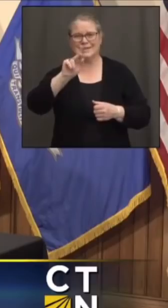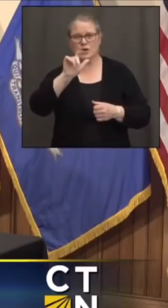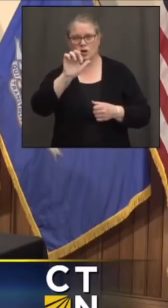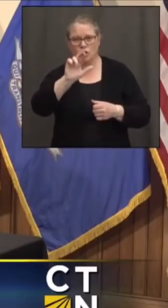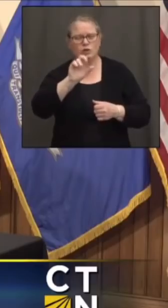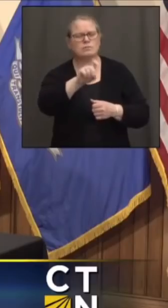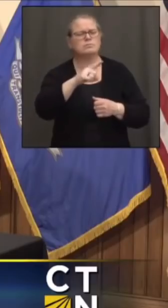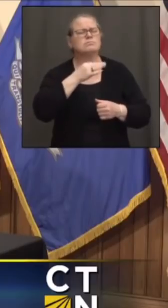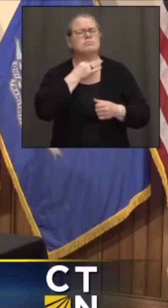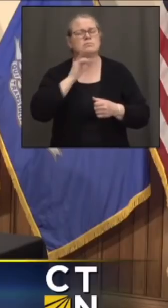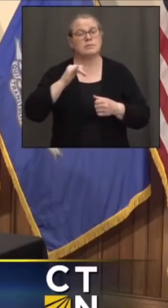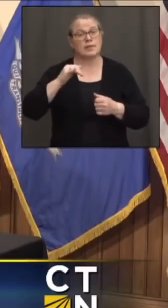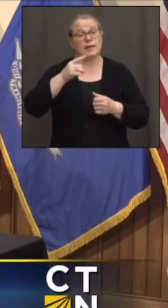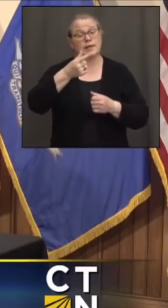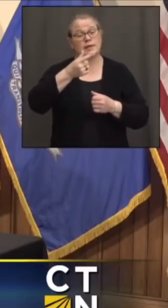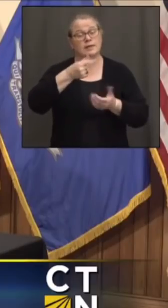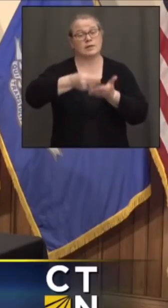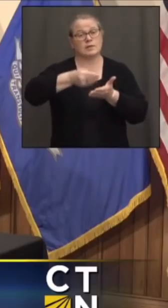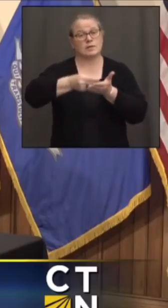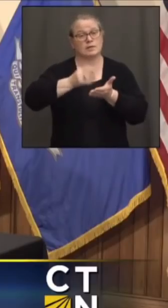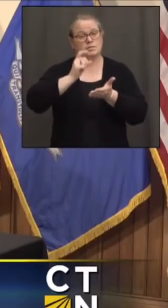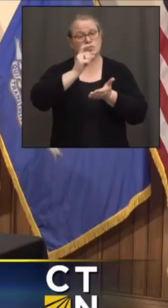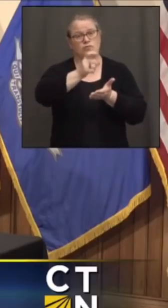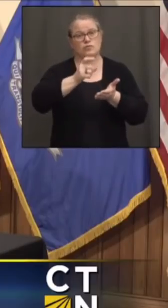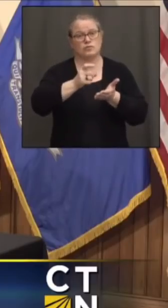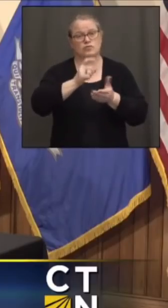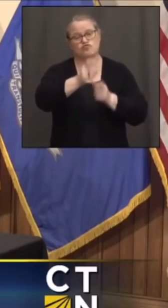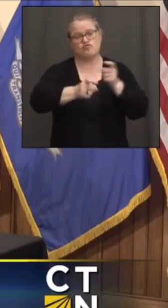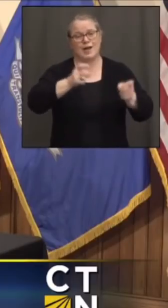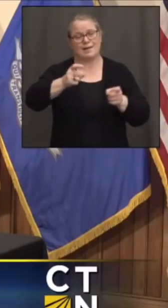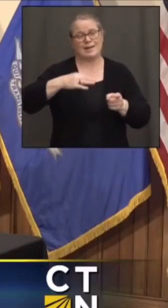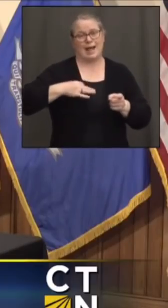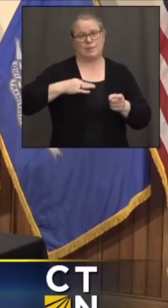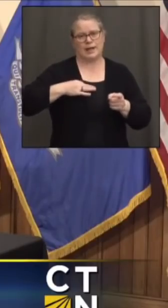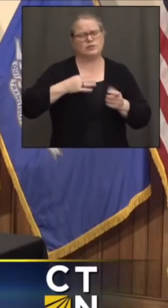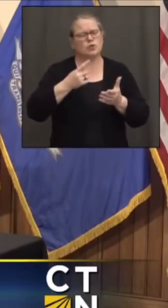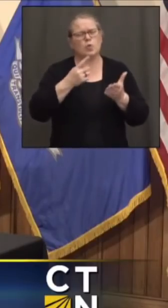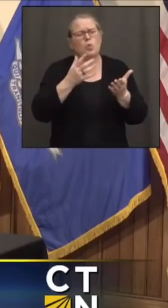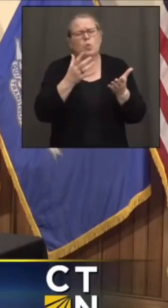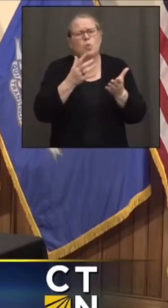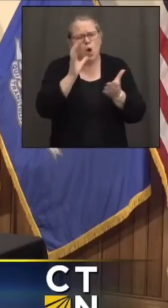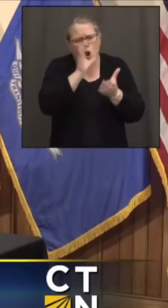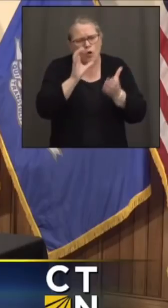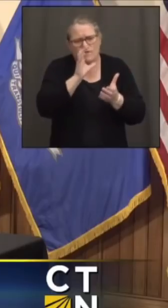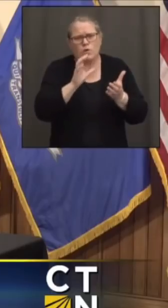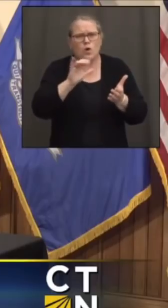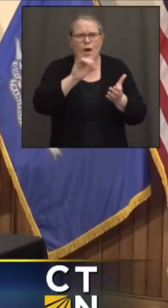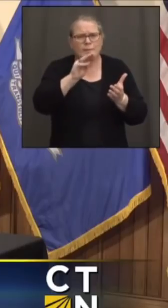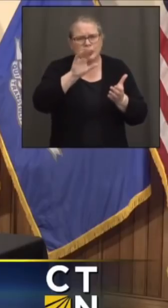in these grant applications from YMCAs, Parks and Recs, other organizations?